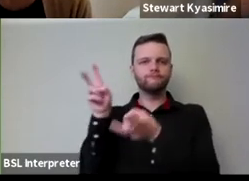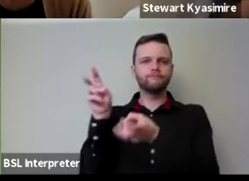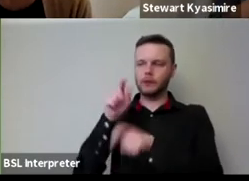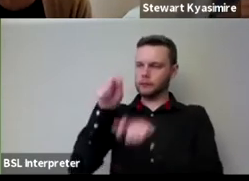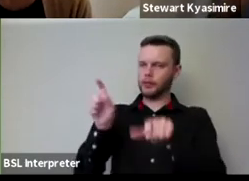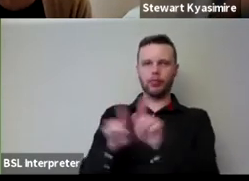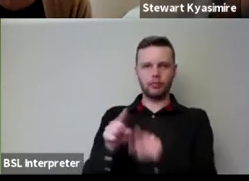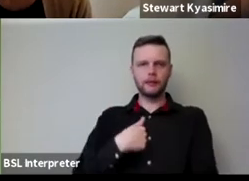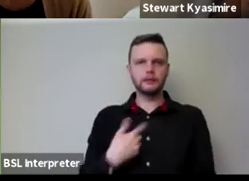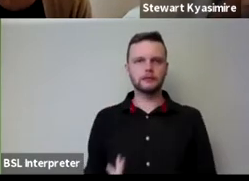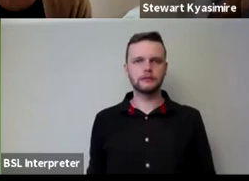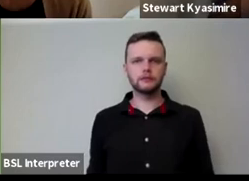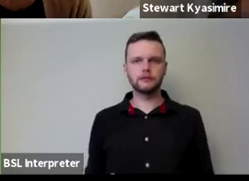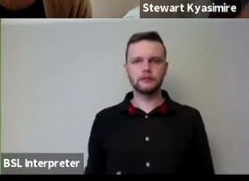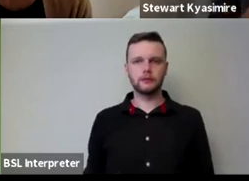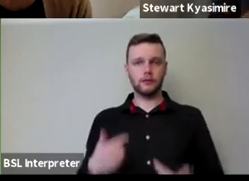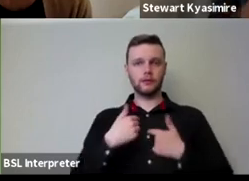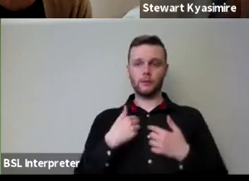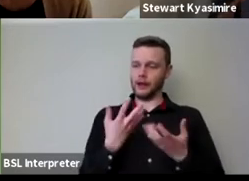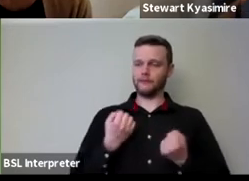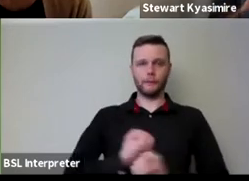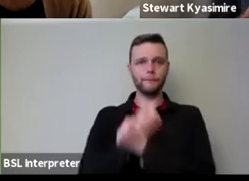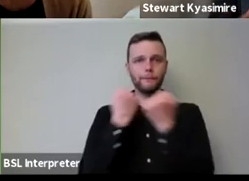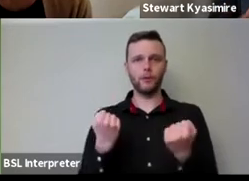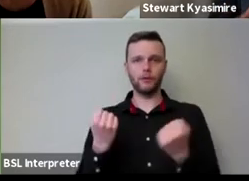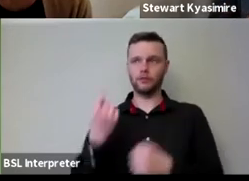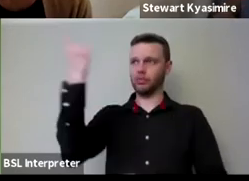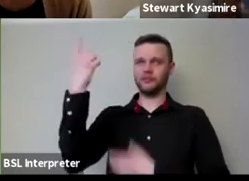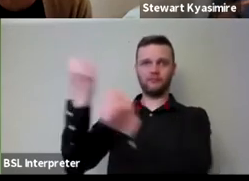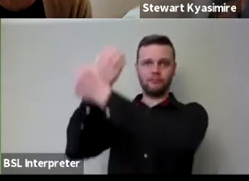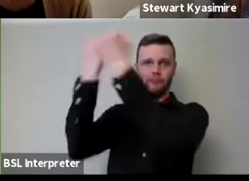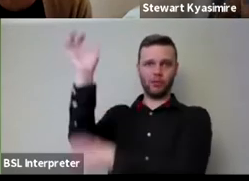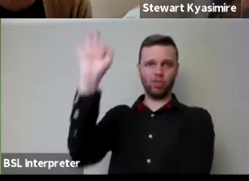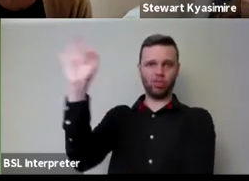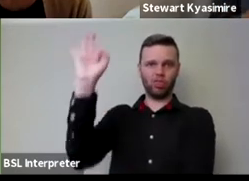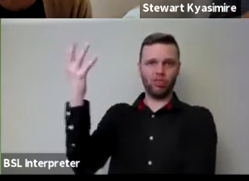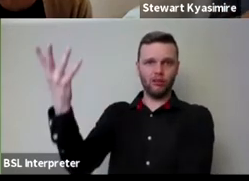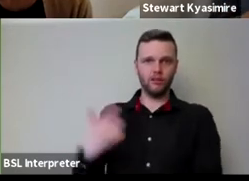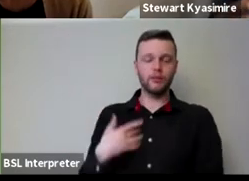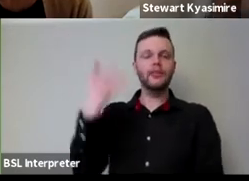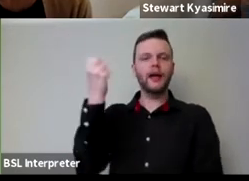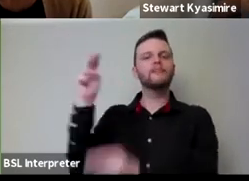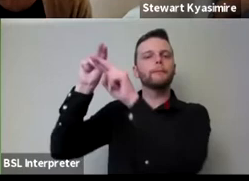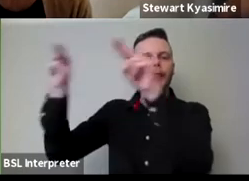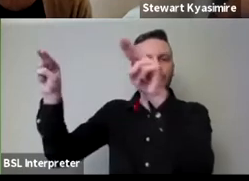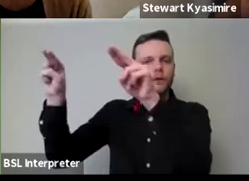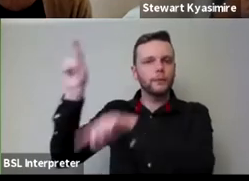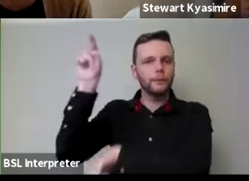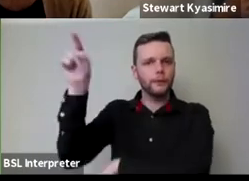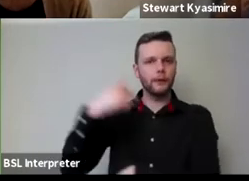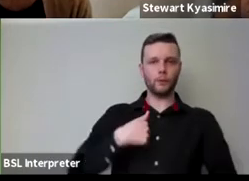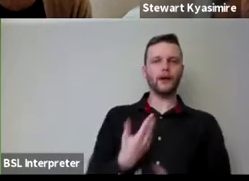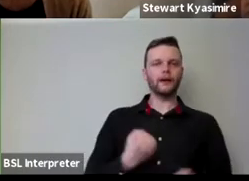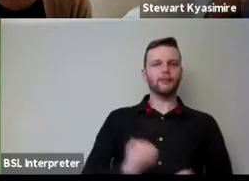ourselves we hope we we hold the power they don't hold the power they they hold the platform but it's us that hold